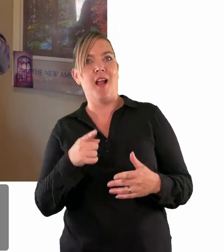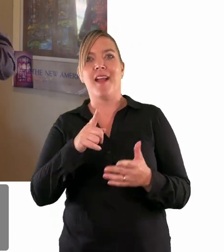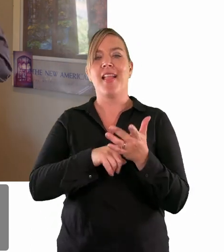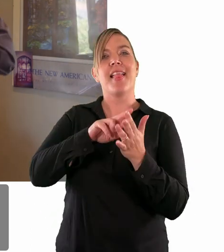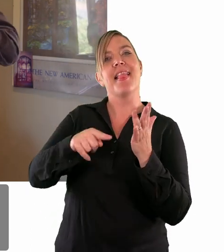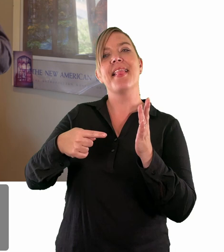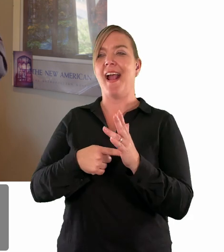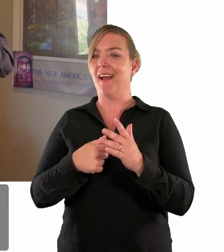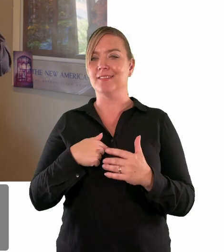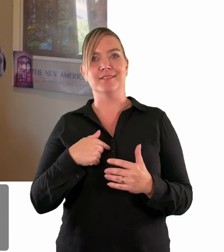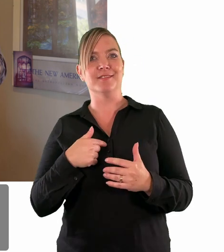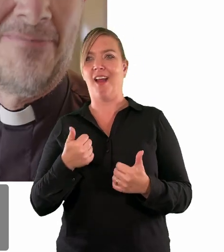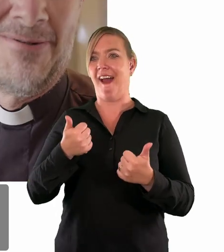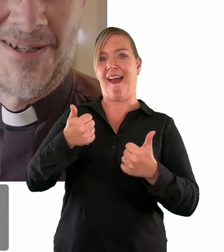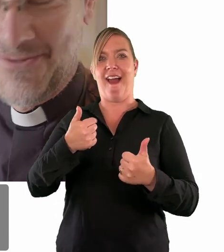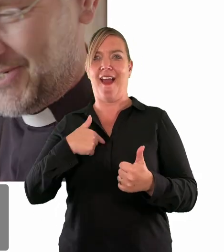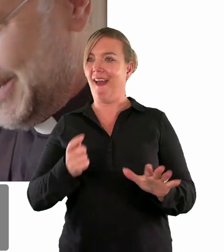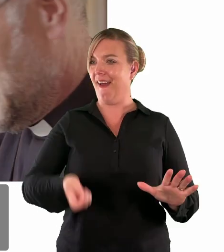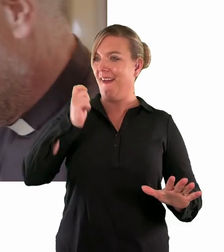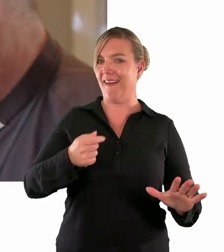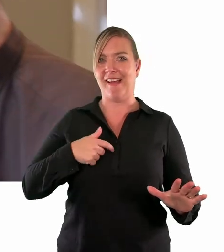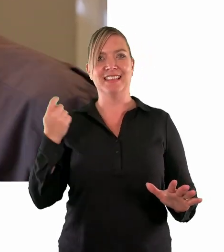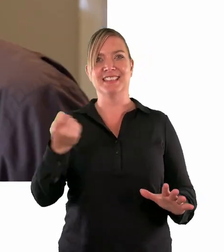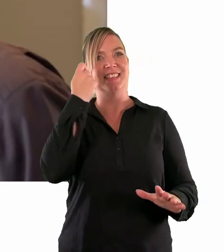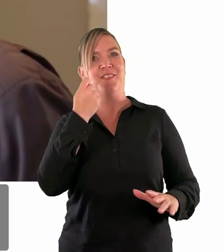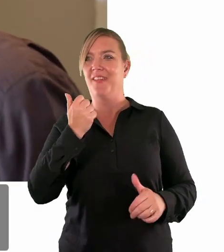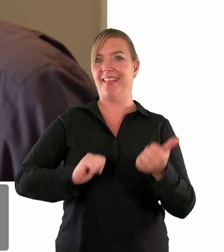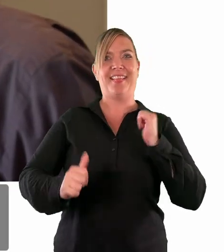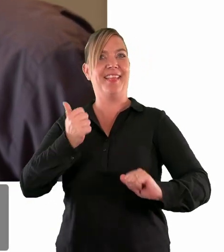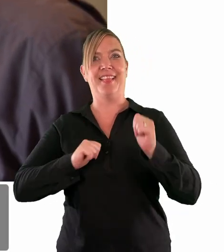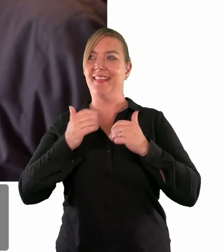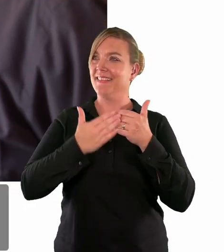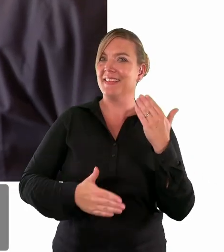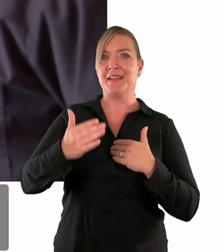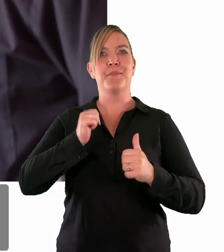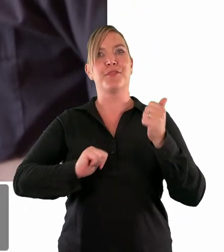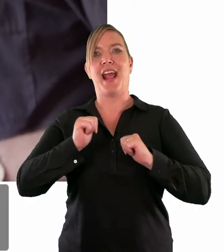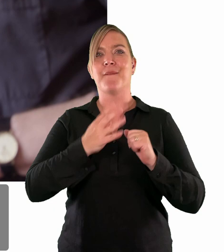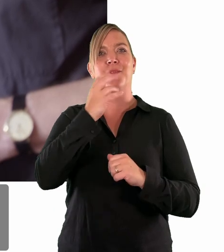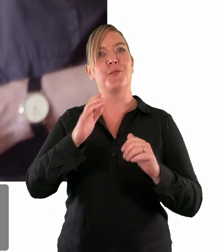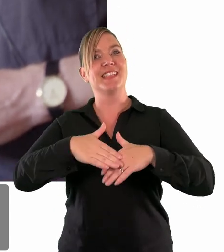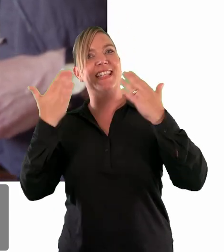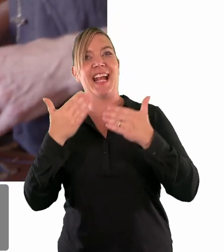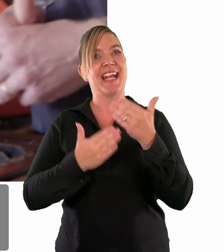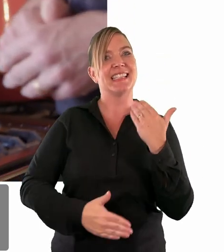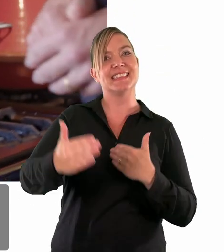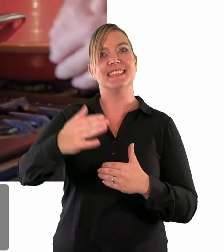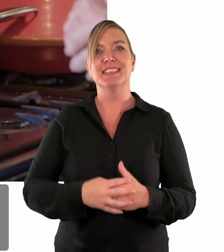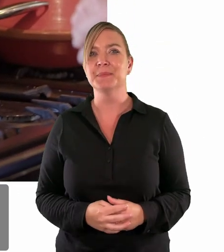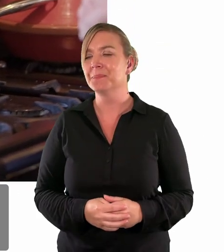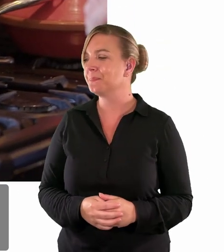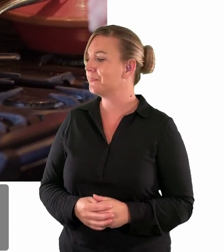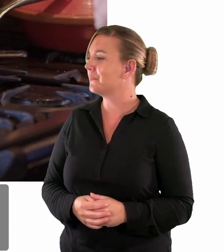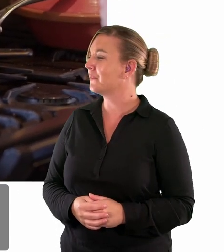so you can kind of live off that brief moment of triumph for the next 40 days as you're thinking about those times of